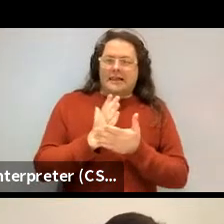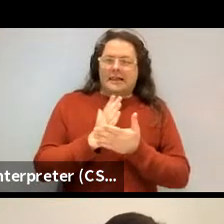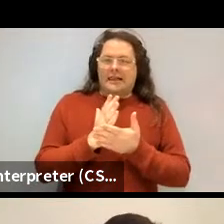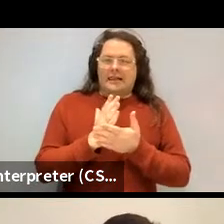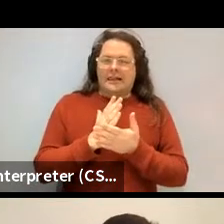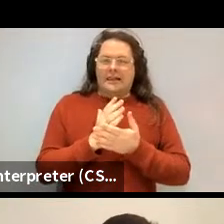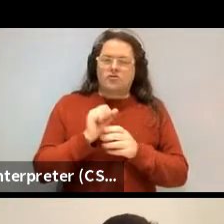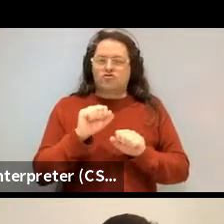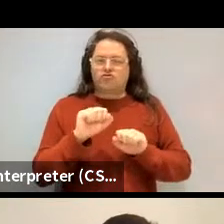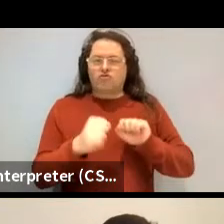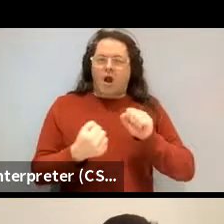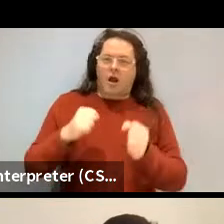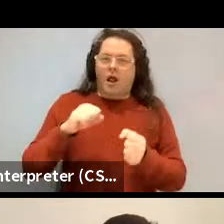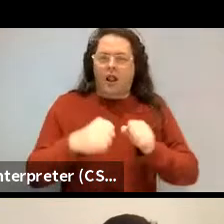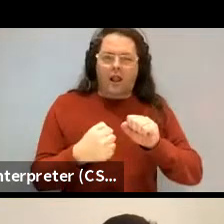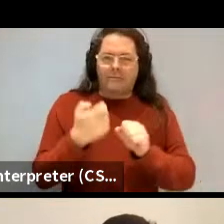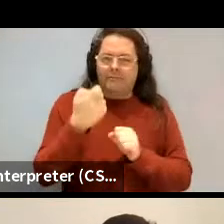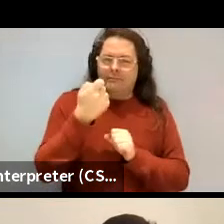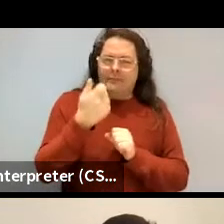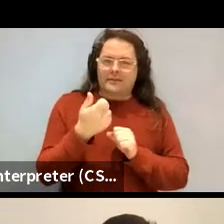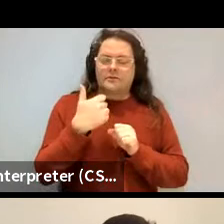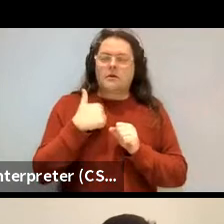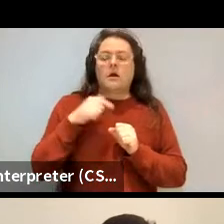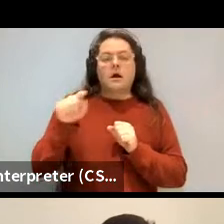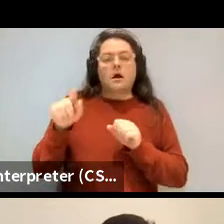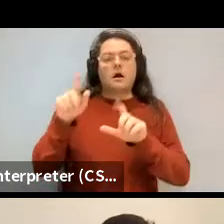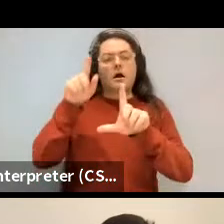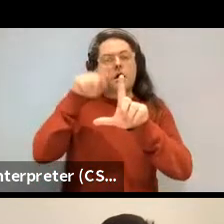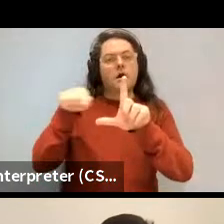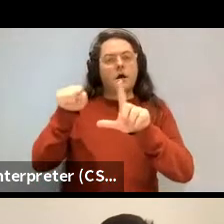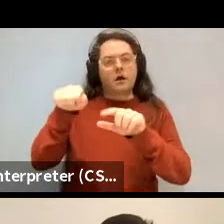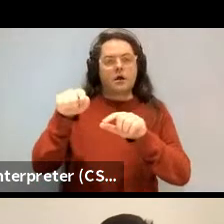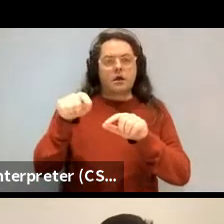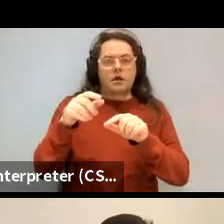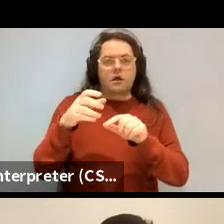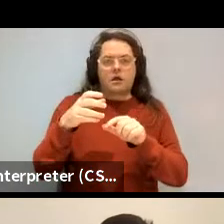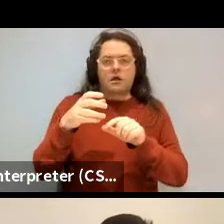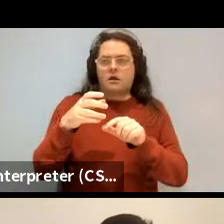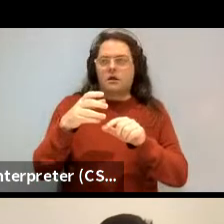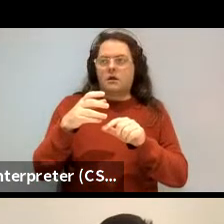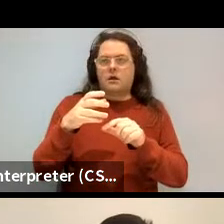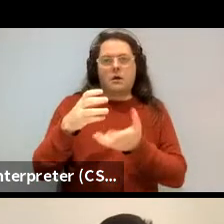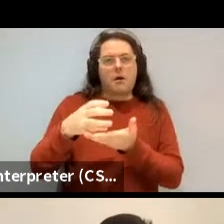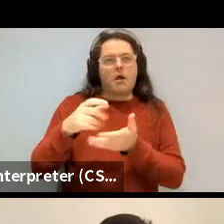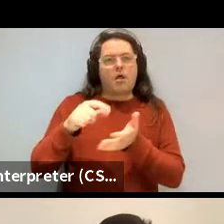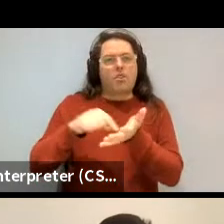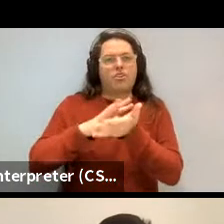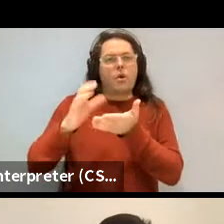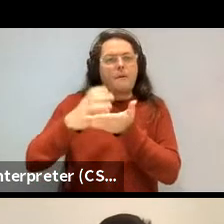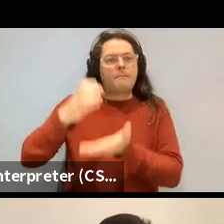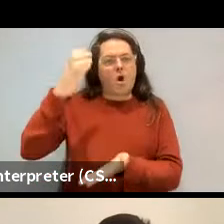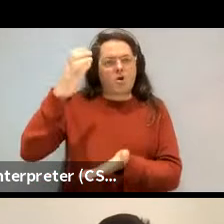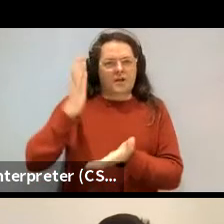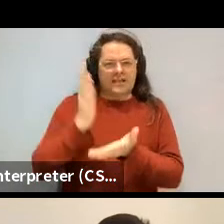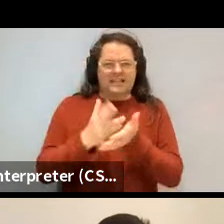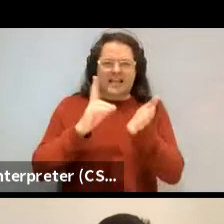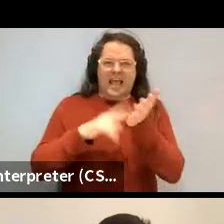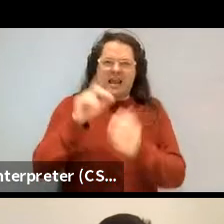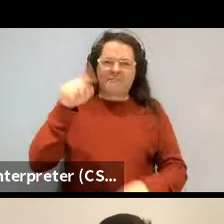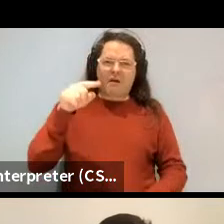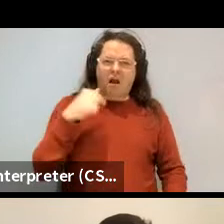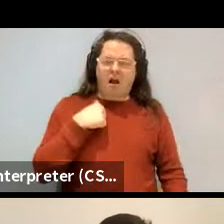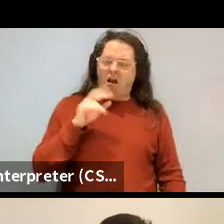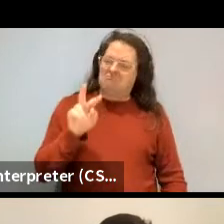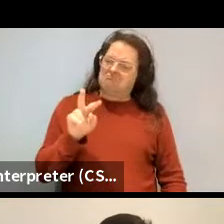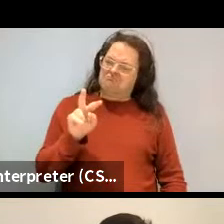in, in fact, in, in the figure that he uses, the bottle is also an end bar. So like, I don't know, I don't know why he predicted that